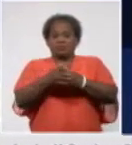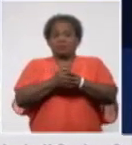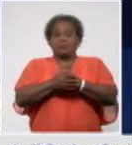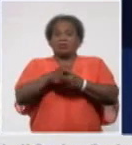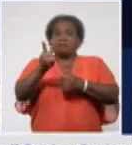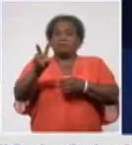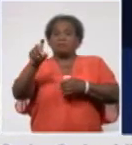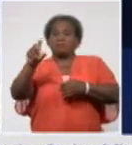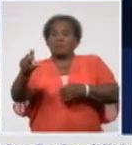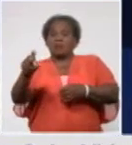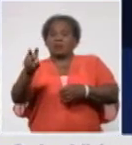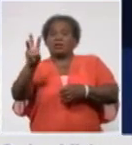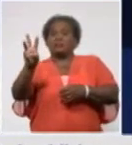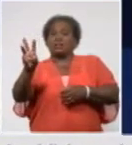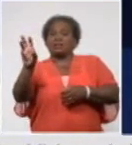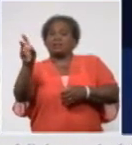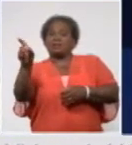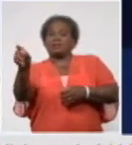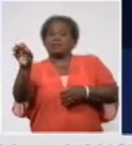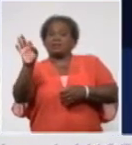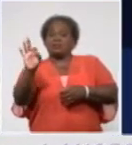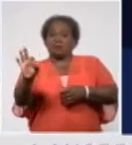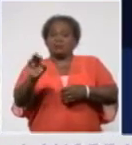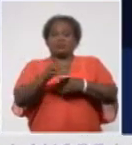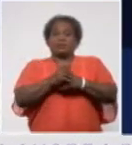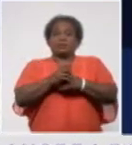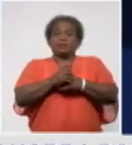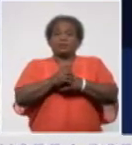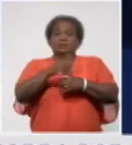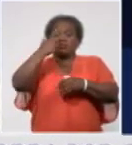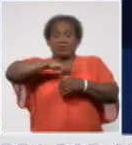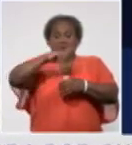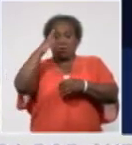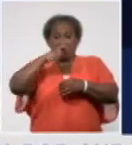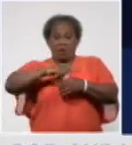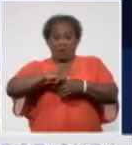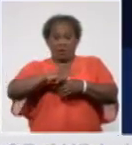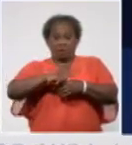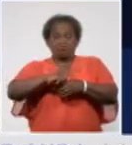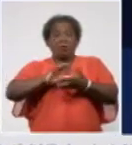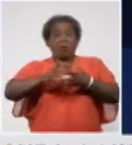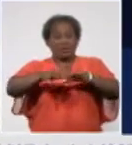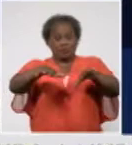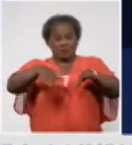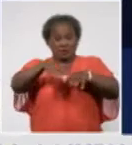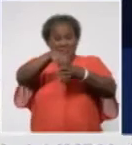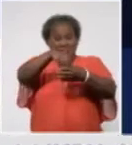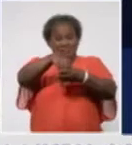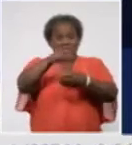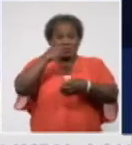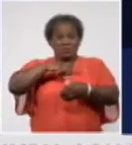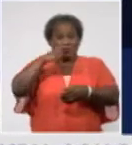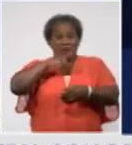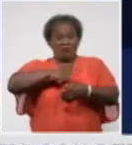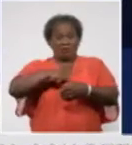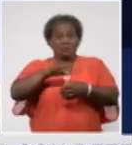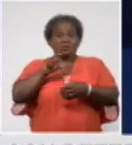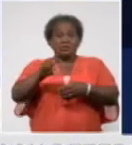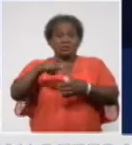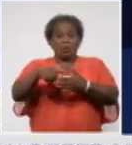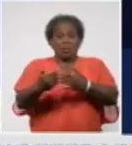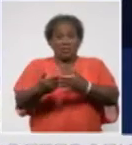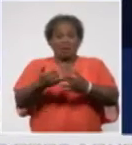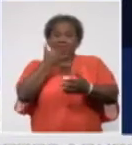131 from Camagüey, 101 from Las Tunas, and so on and so